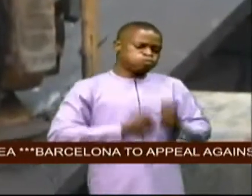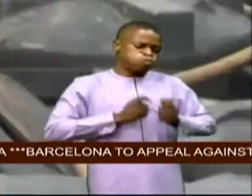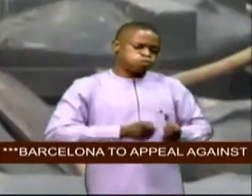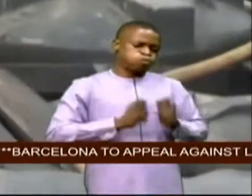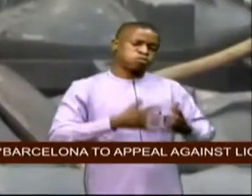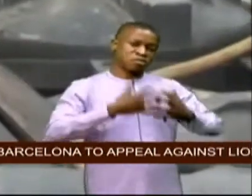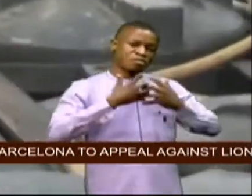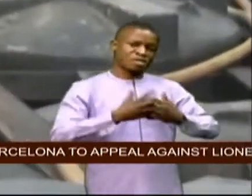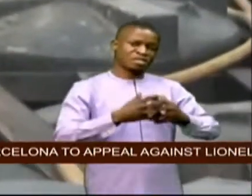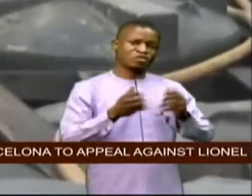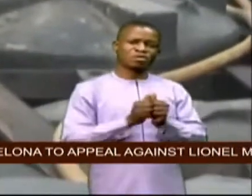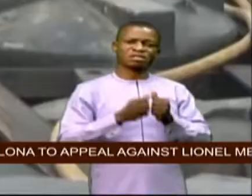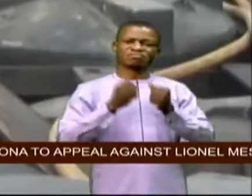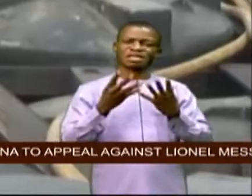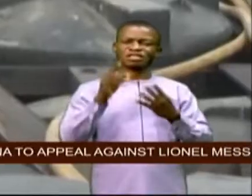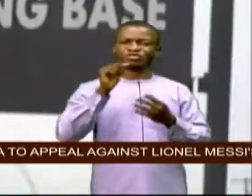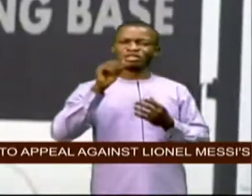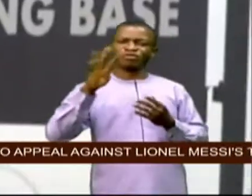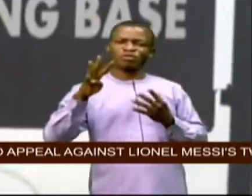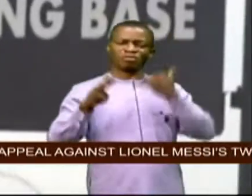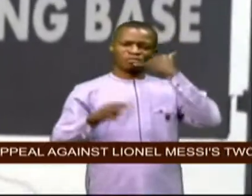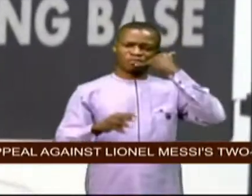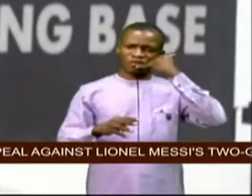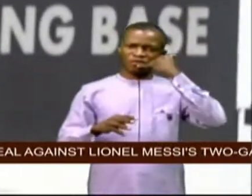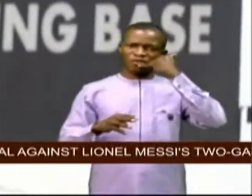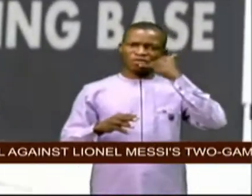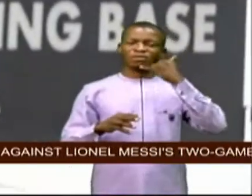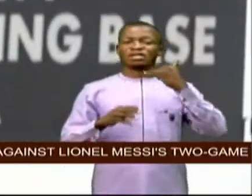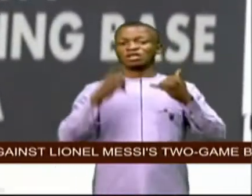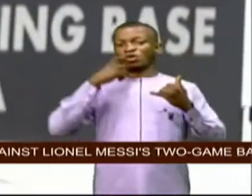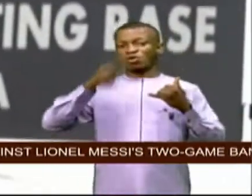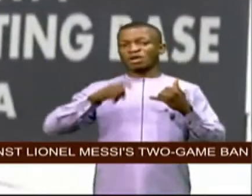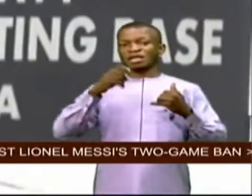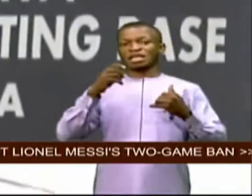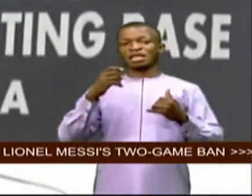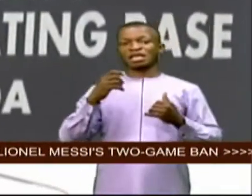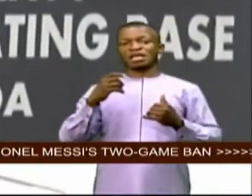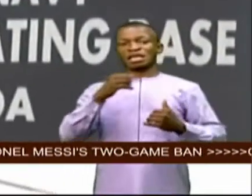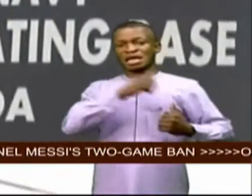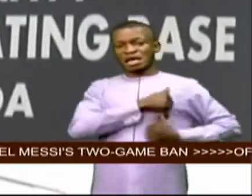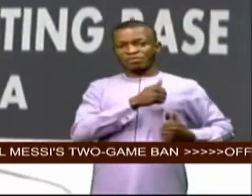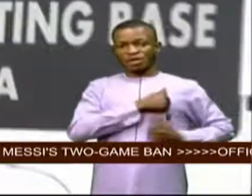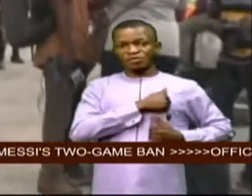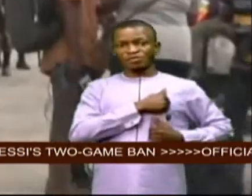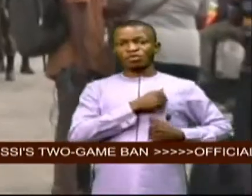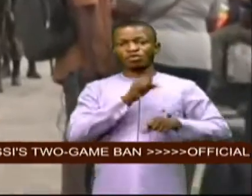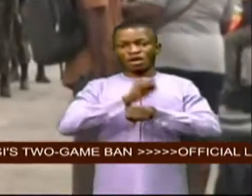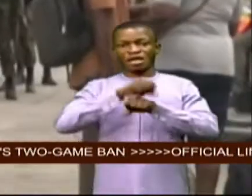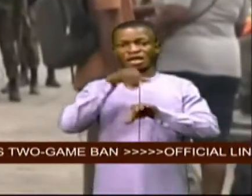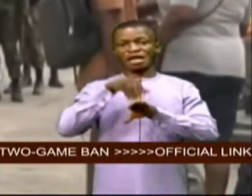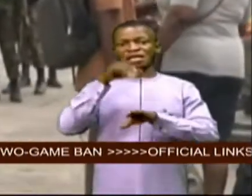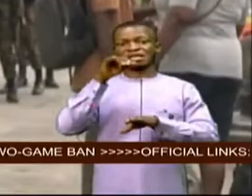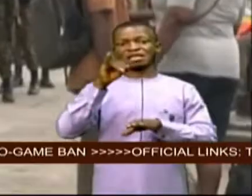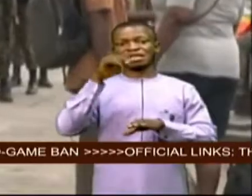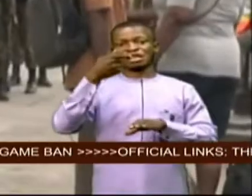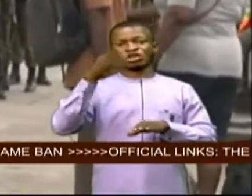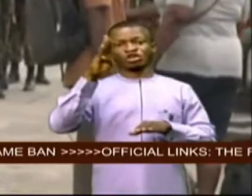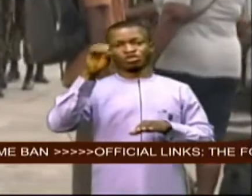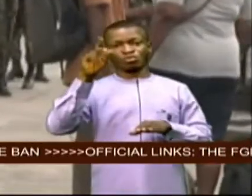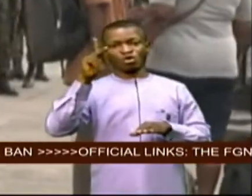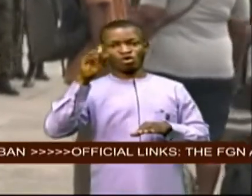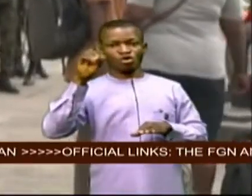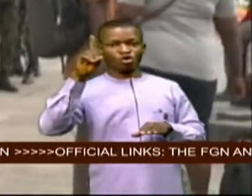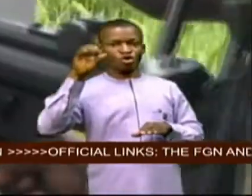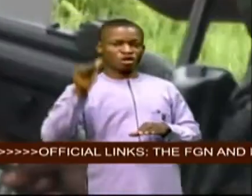mobile phones and several gp tanks the commanding officer forward operating base igbokoda navy captain shuaib ahmed